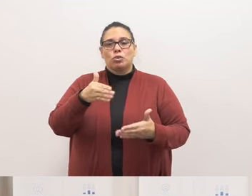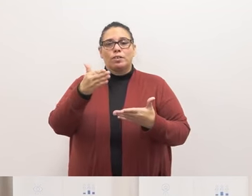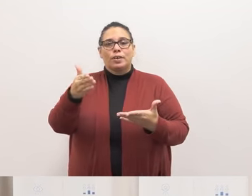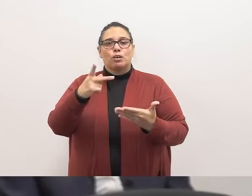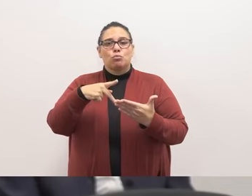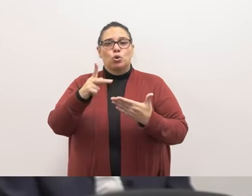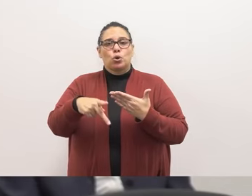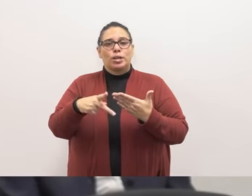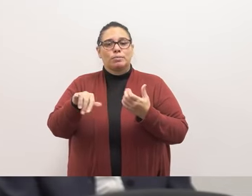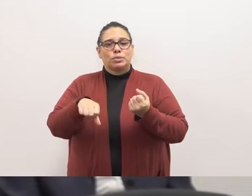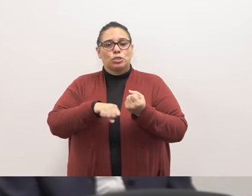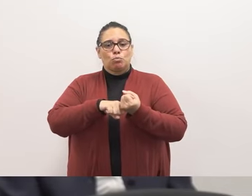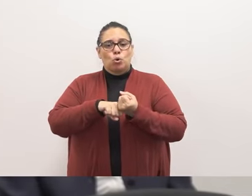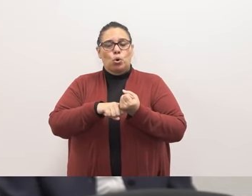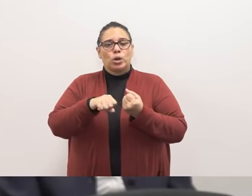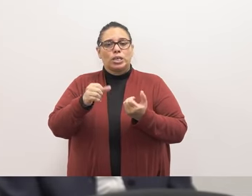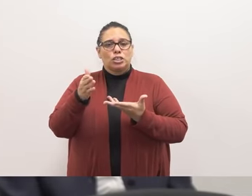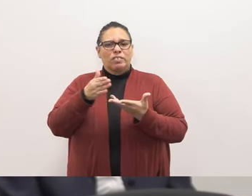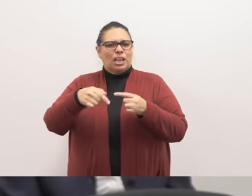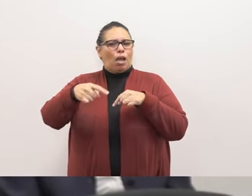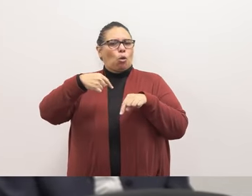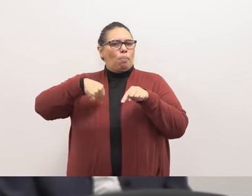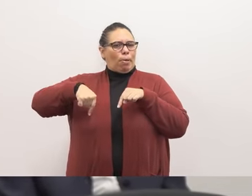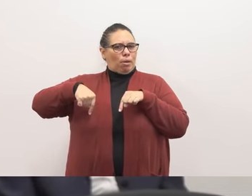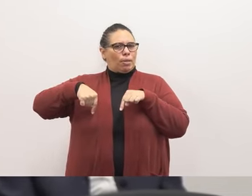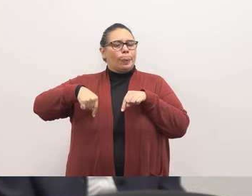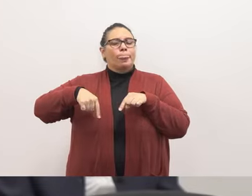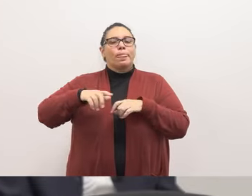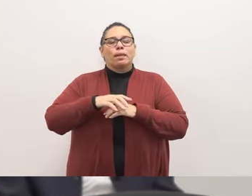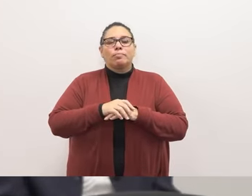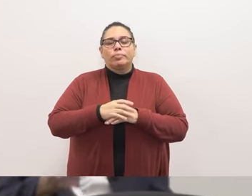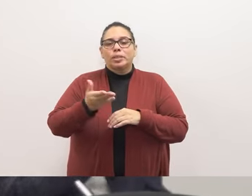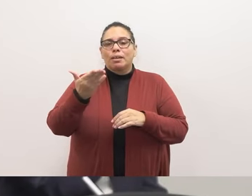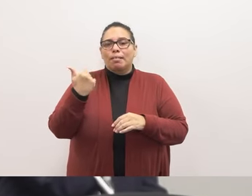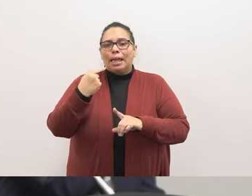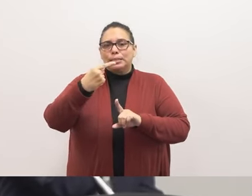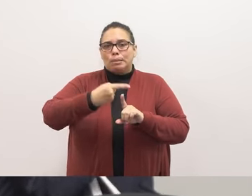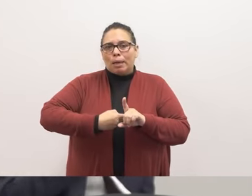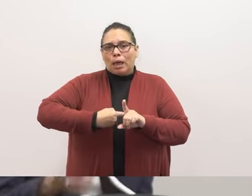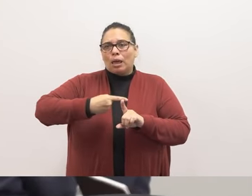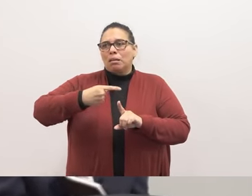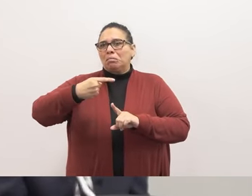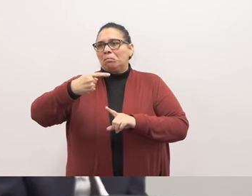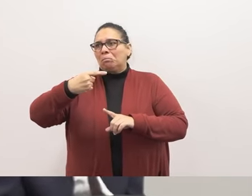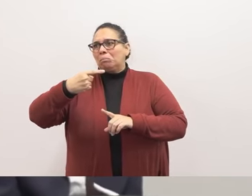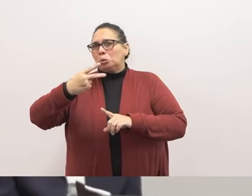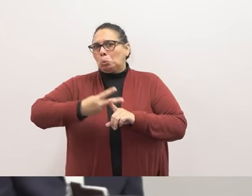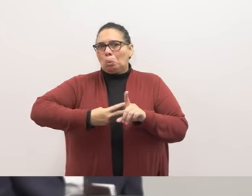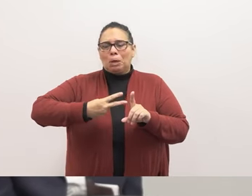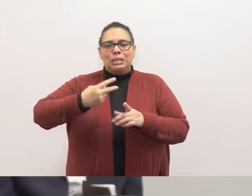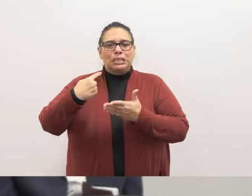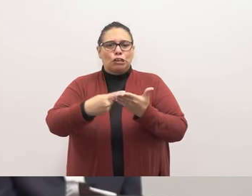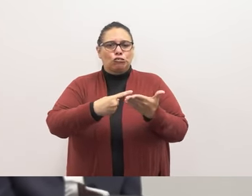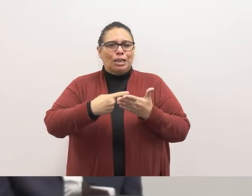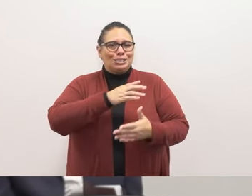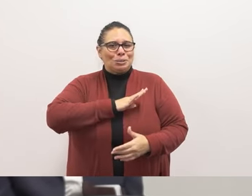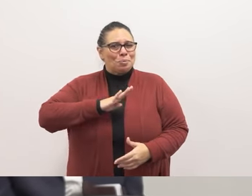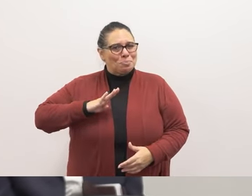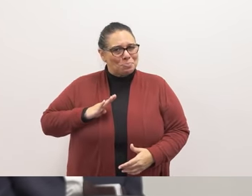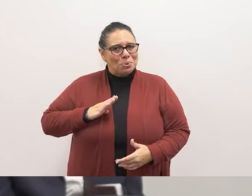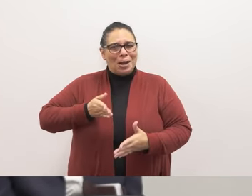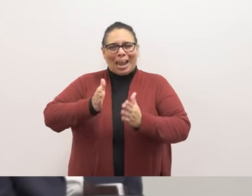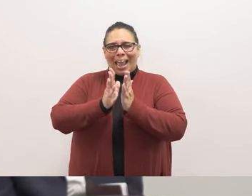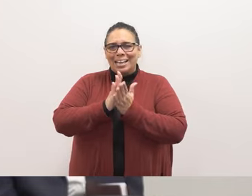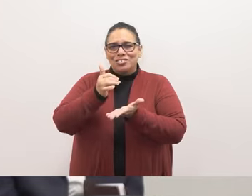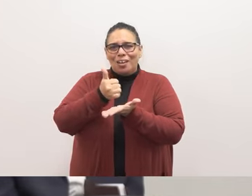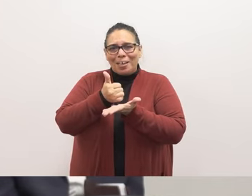services and i'll take a few steps back so over the course of the last month month plus i've actually addressed the board and sought out your help